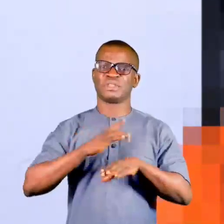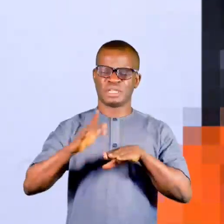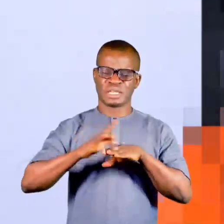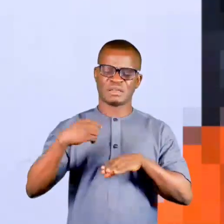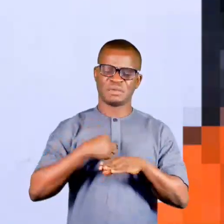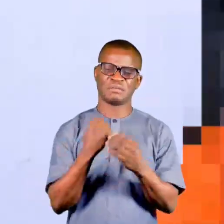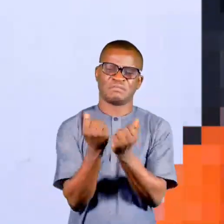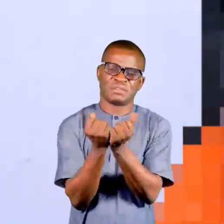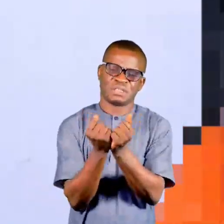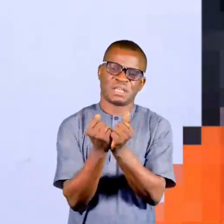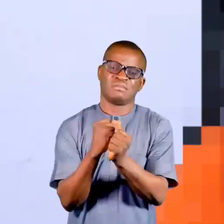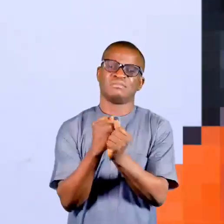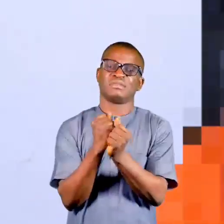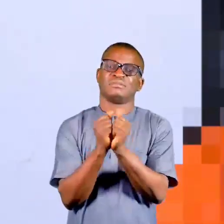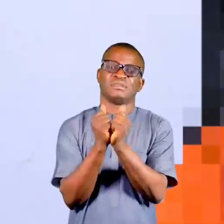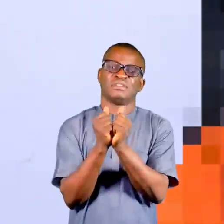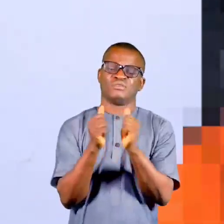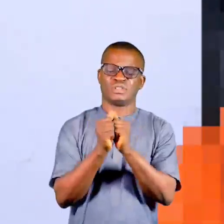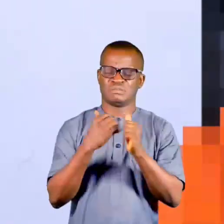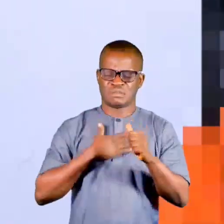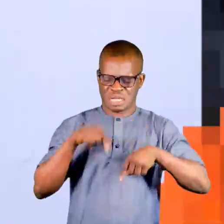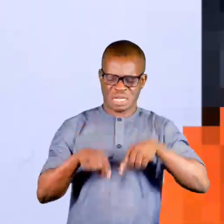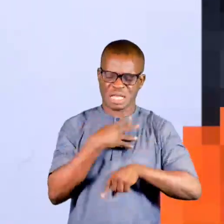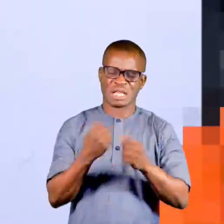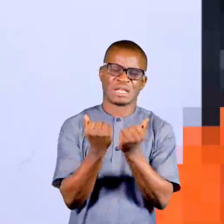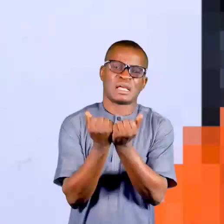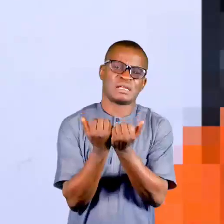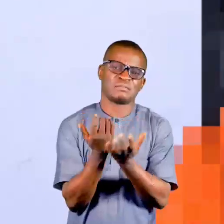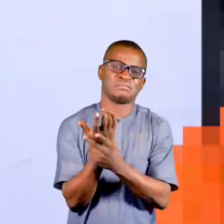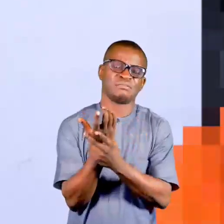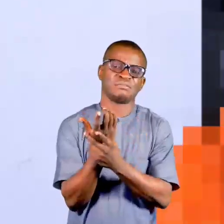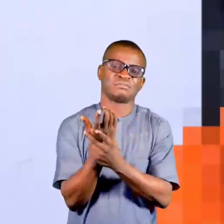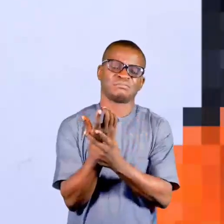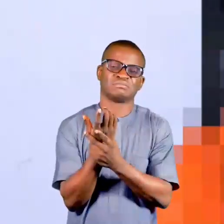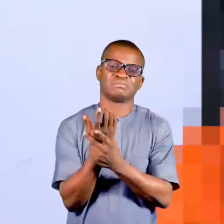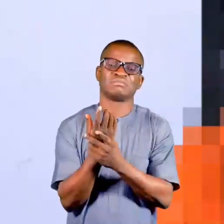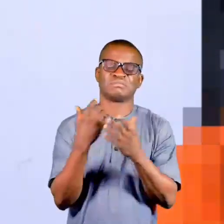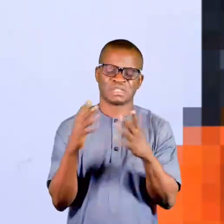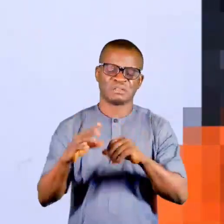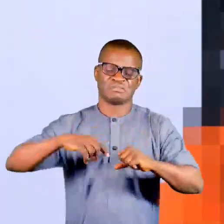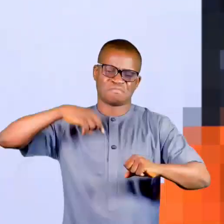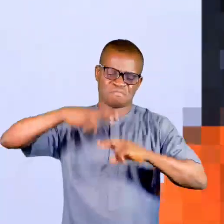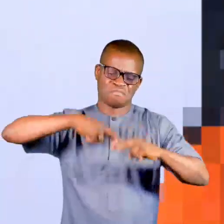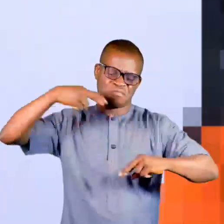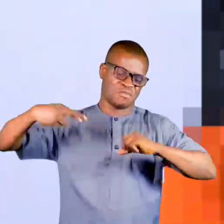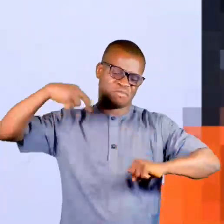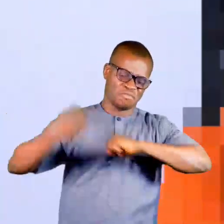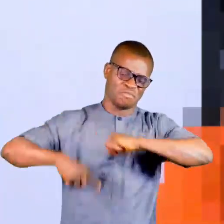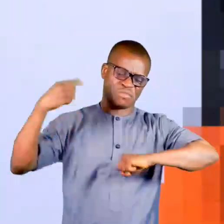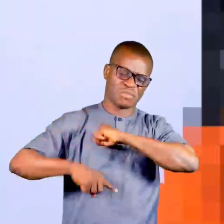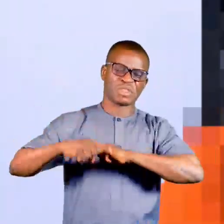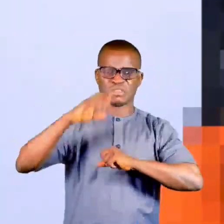me out on the neck and me. Tie me. Tie me in my leg and my hands. So as they tie me they start flogging me.